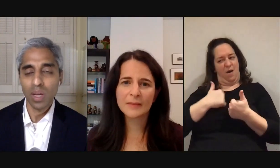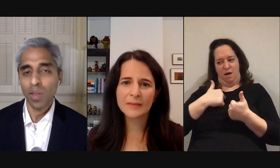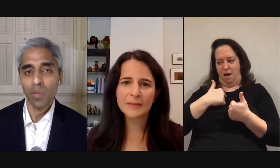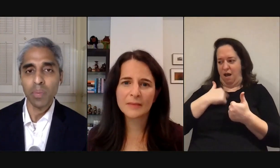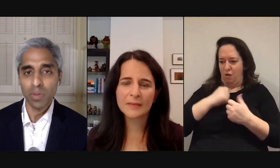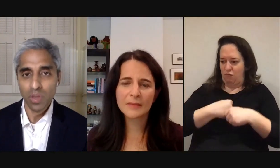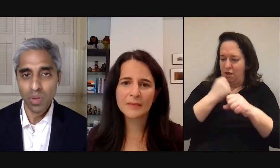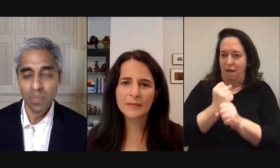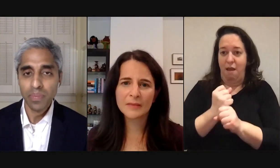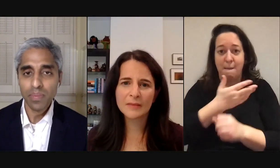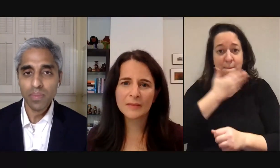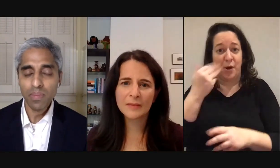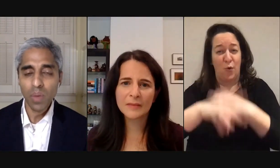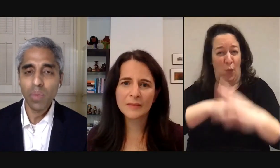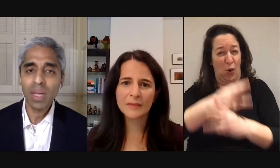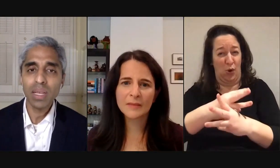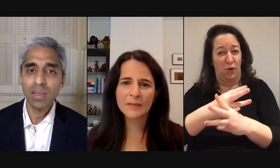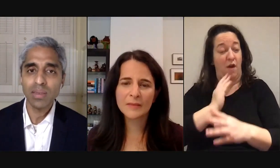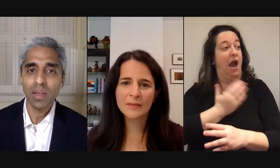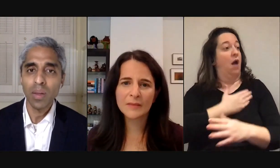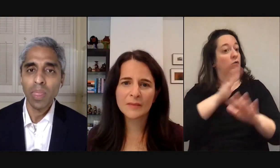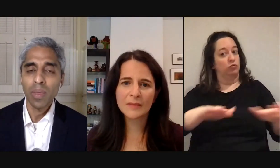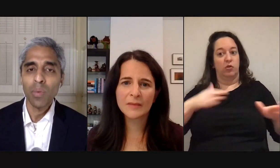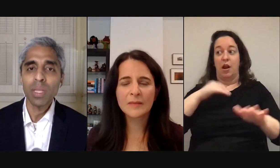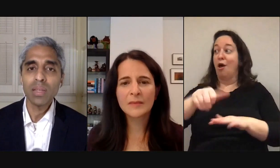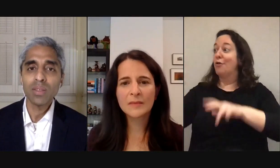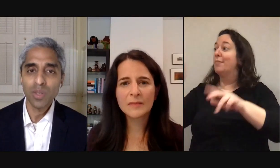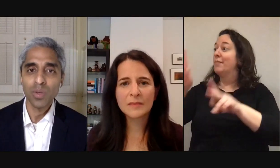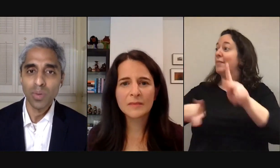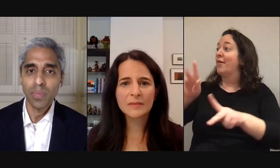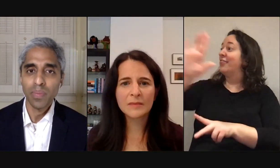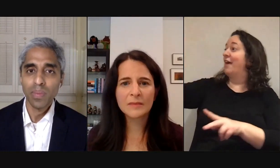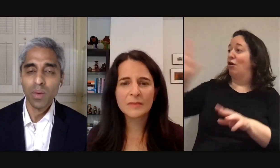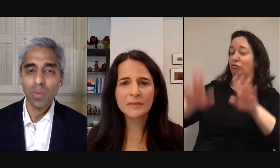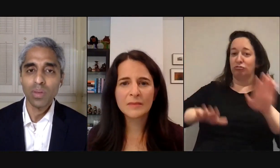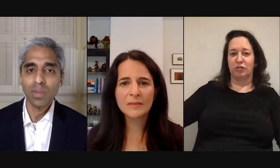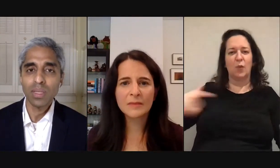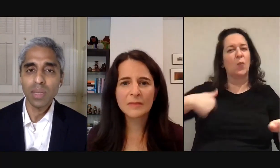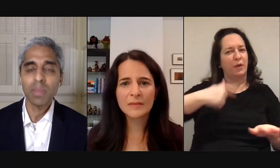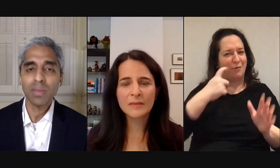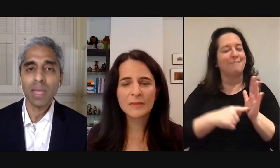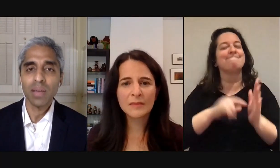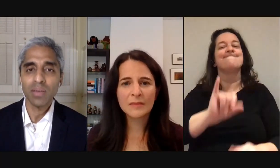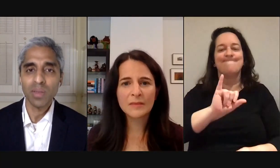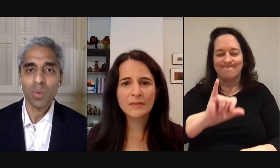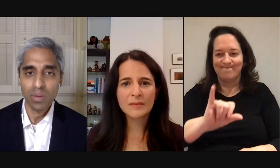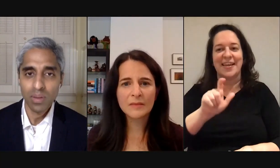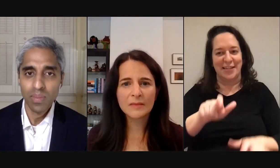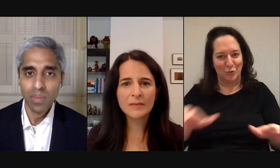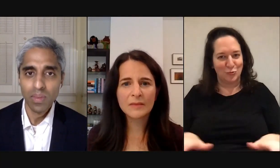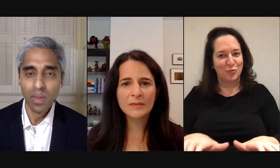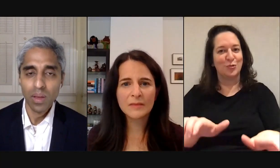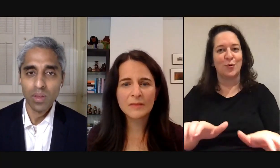our children and other people's children we recognize that what we needed to do was to tip the scales in the